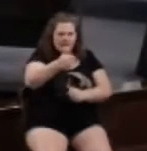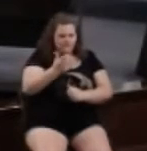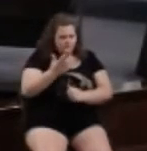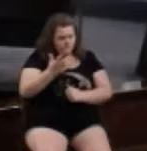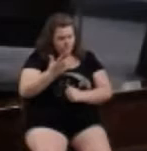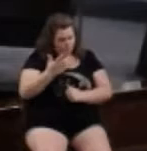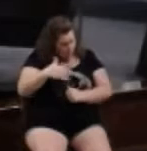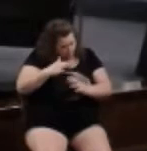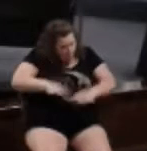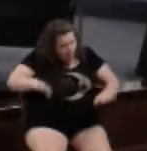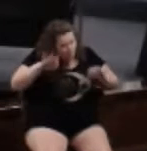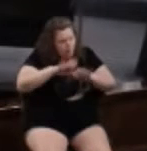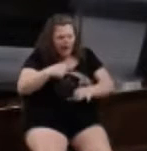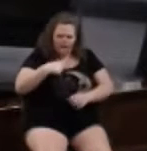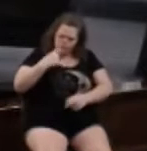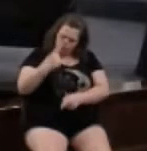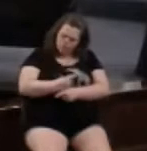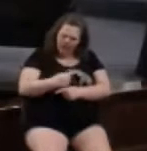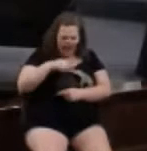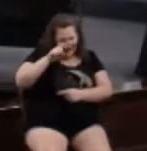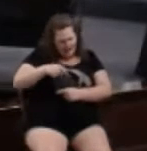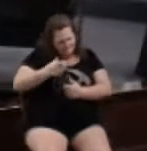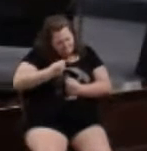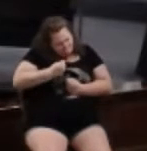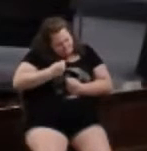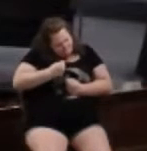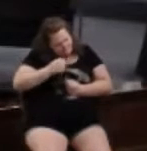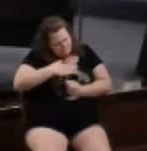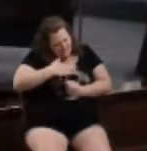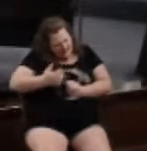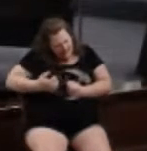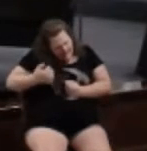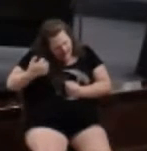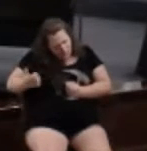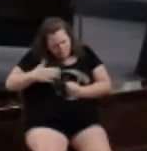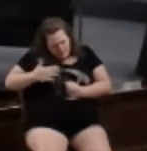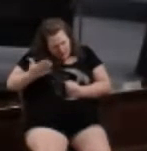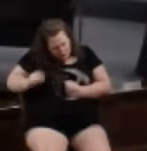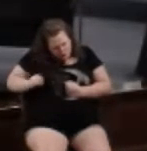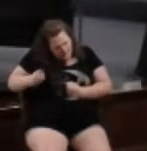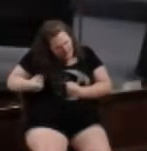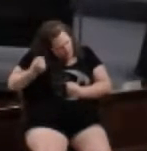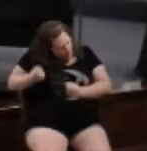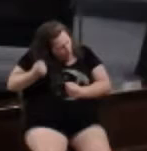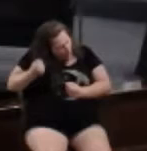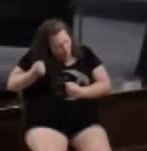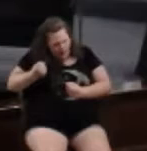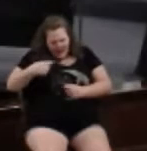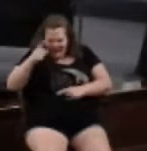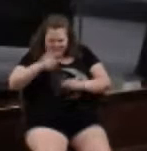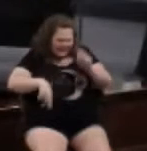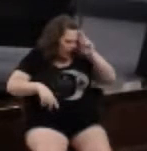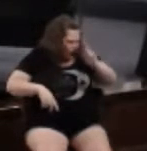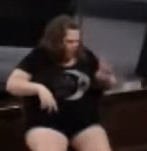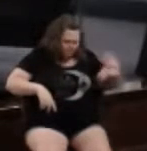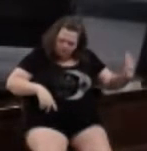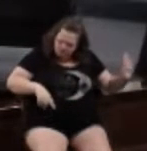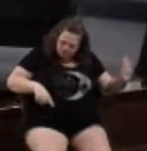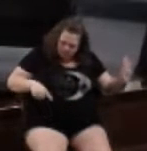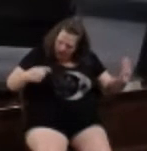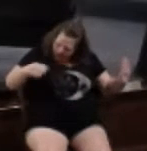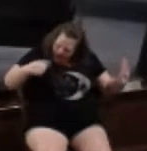so important that you are right, that you hold on to your anger or hurt, that you can't honor your brother or sister above yourself,